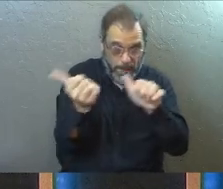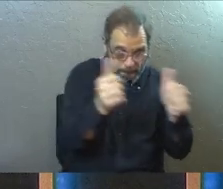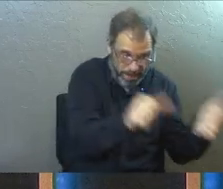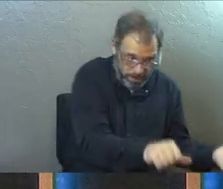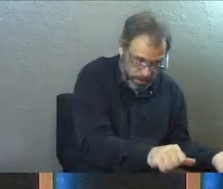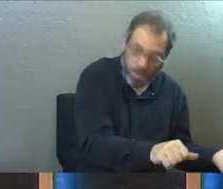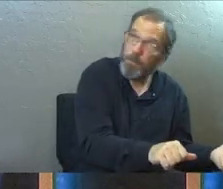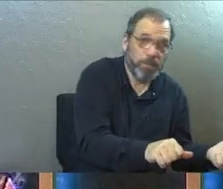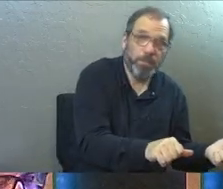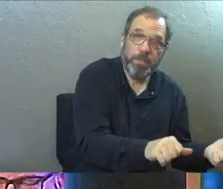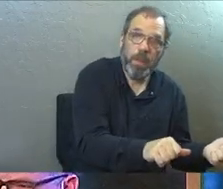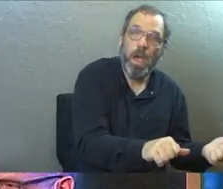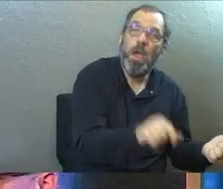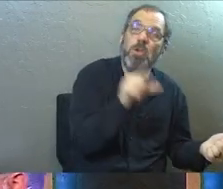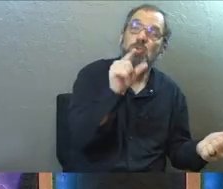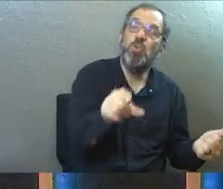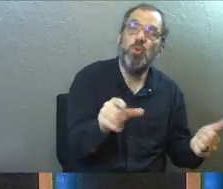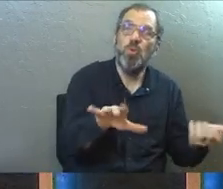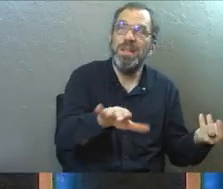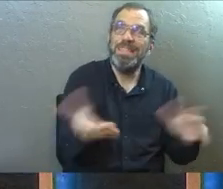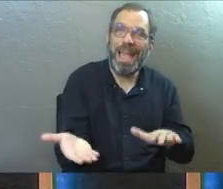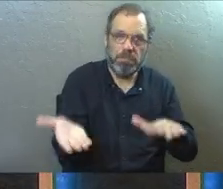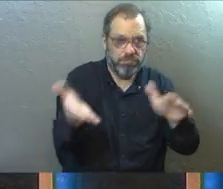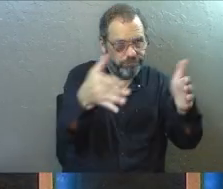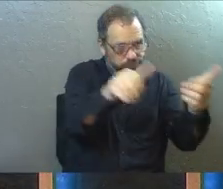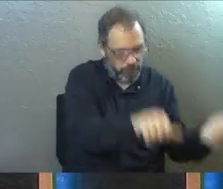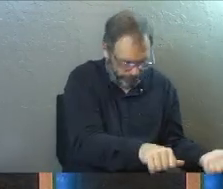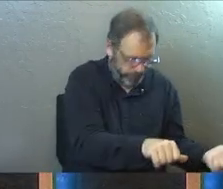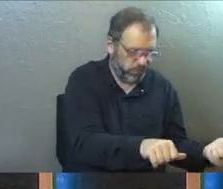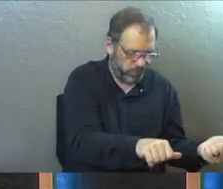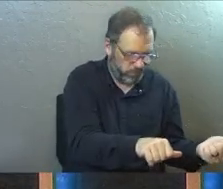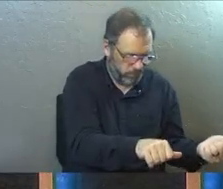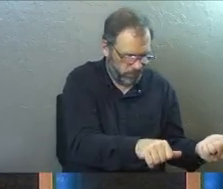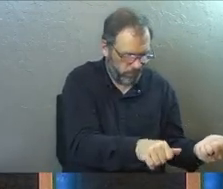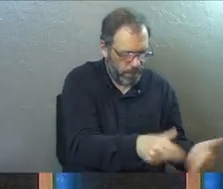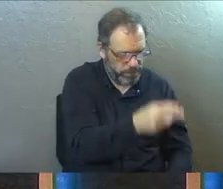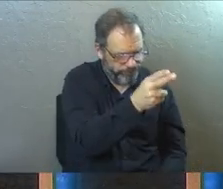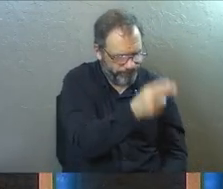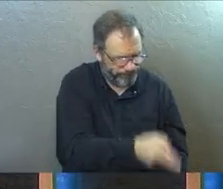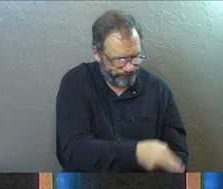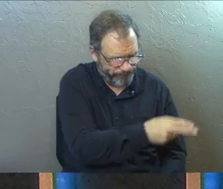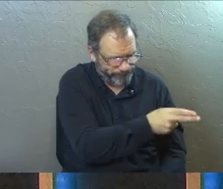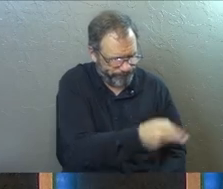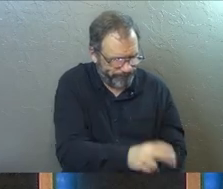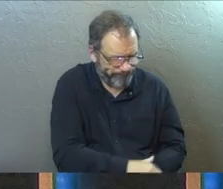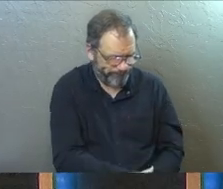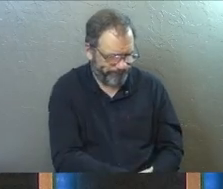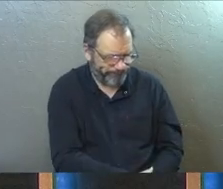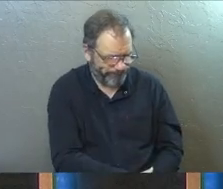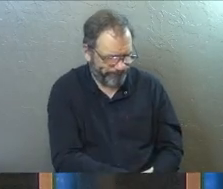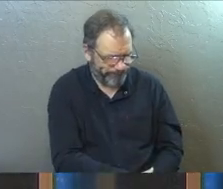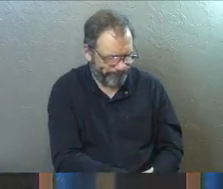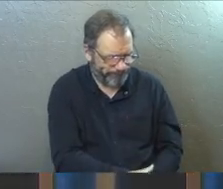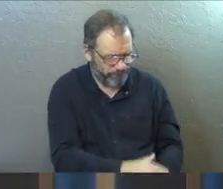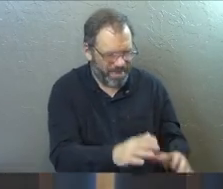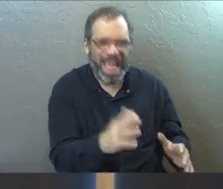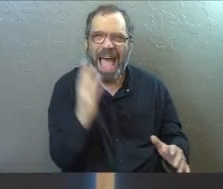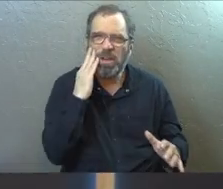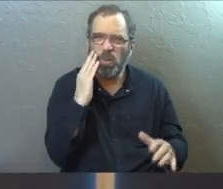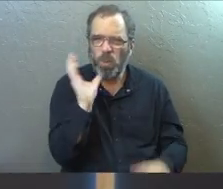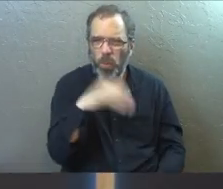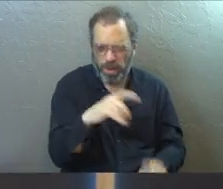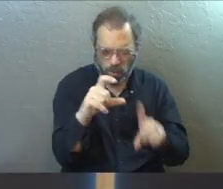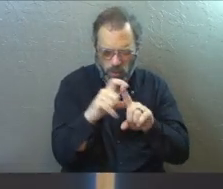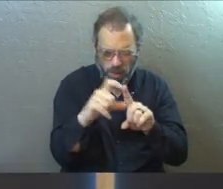Jesus Christ is a baptism where you die. You die with him. And I know that's weird